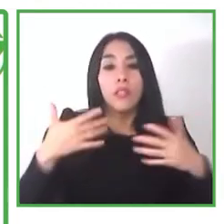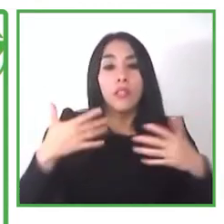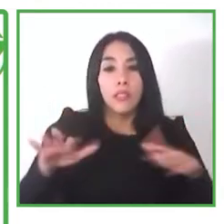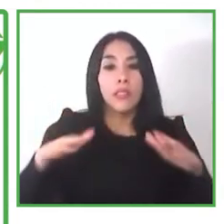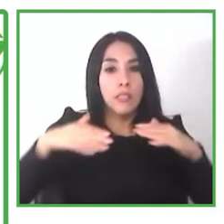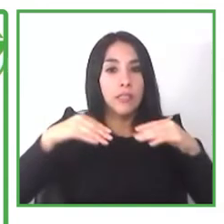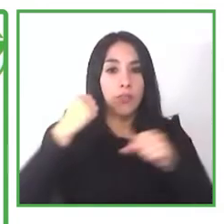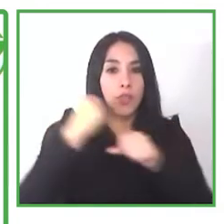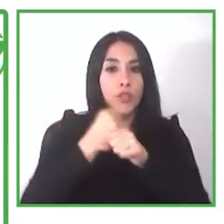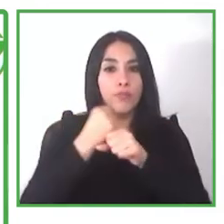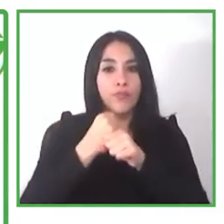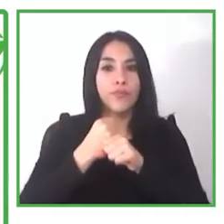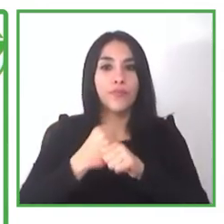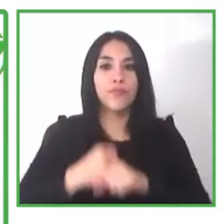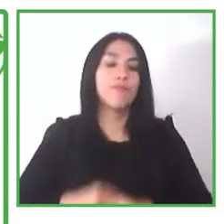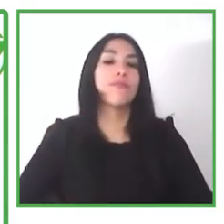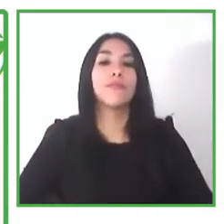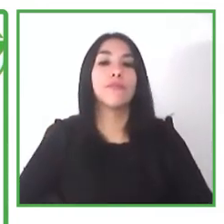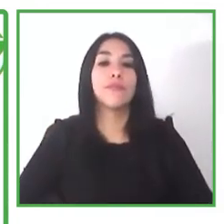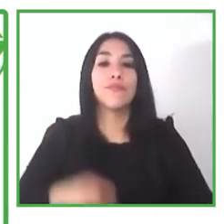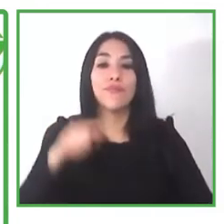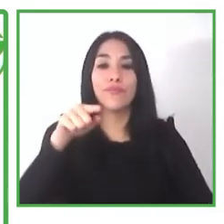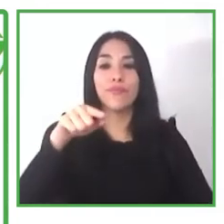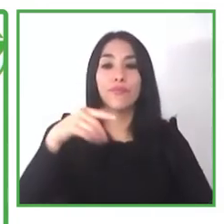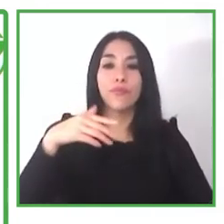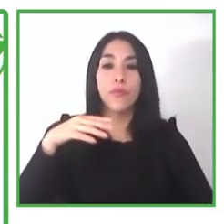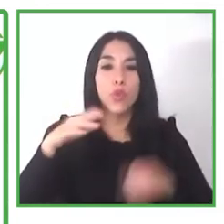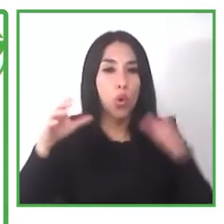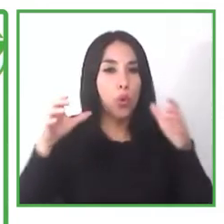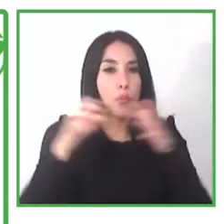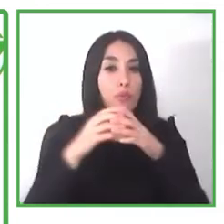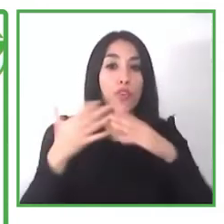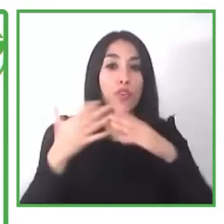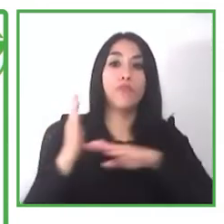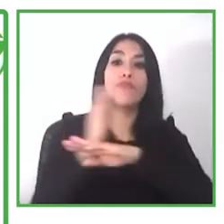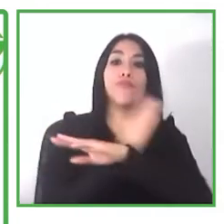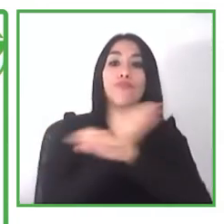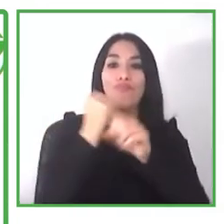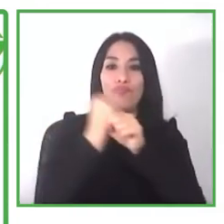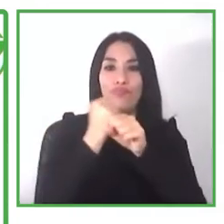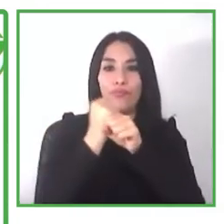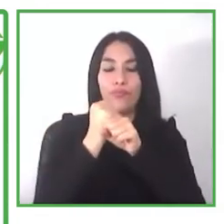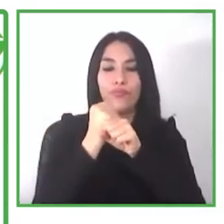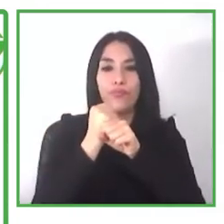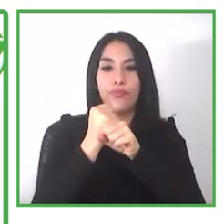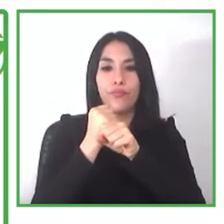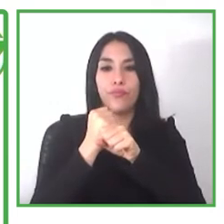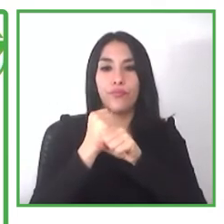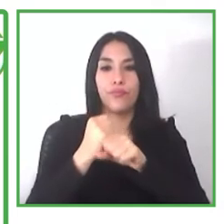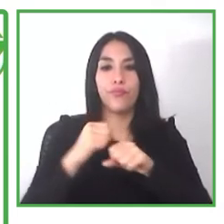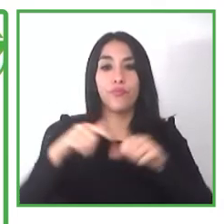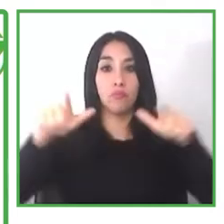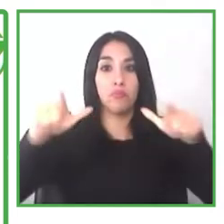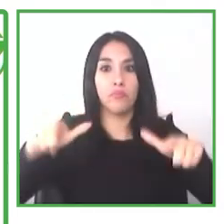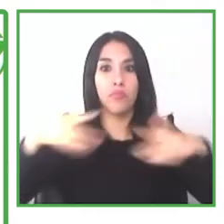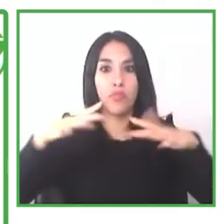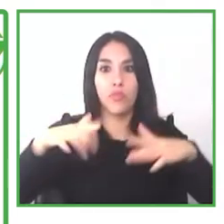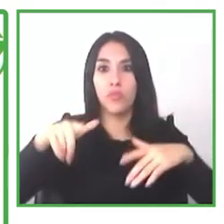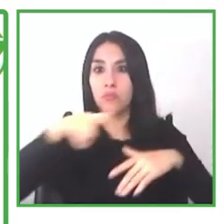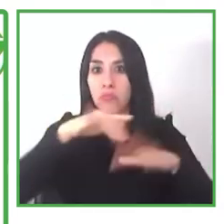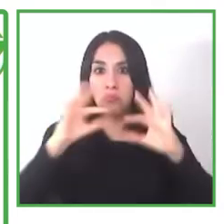works into the like health and um well-being a context so he wanted to become